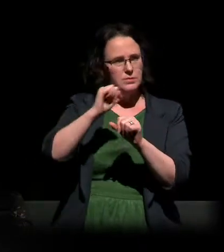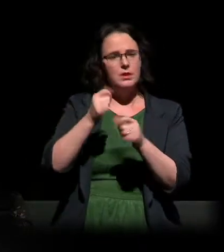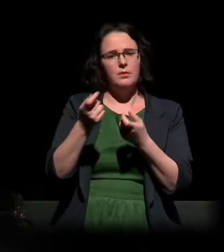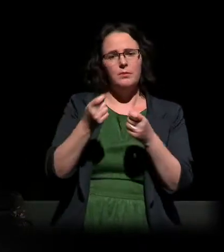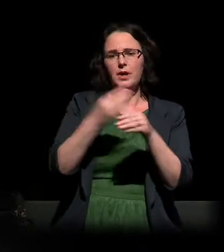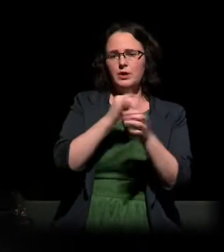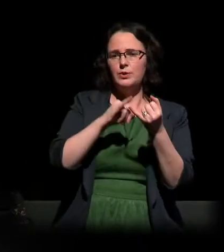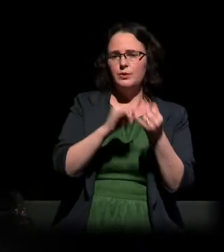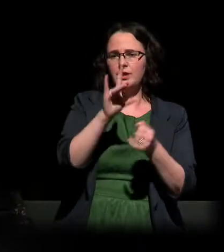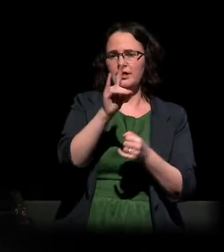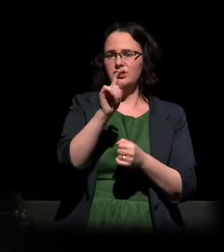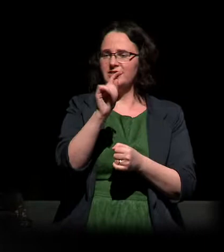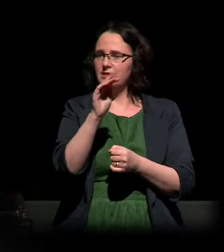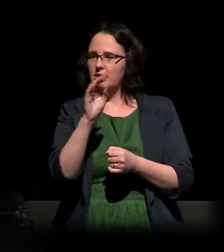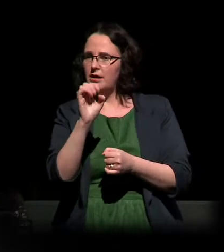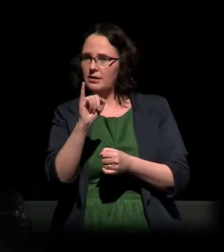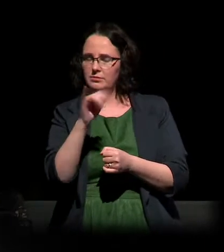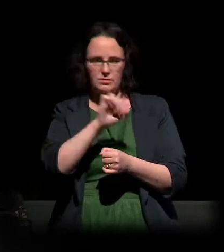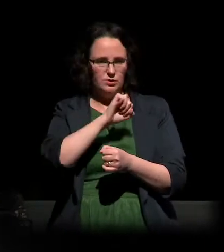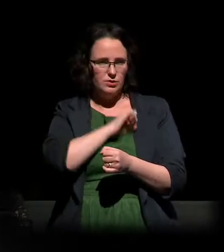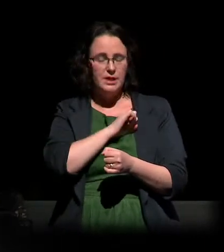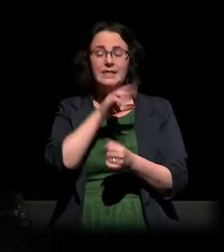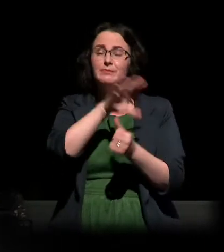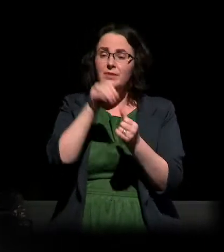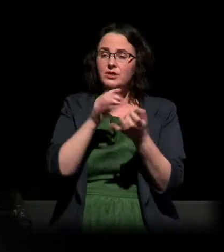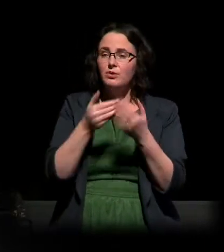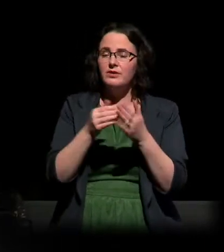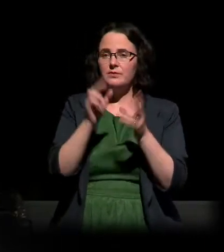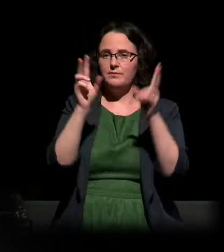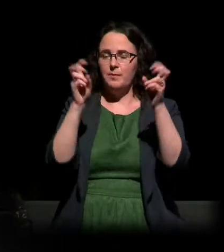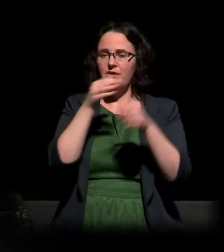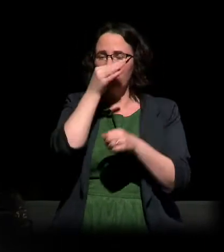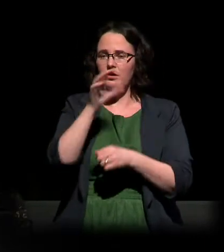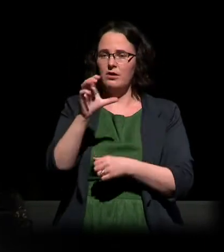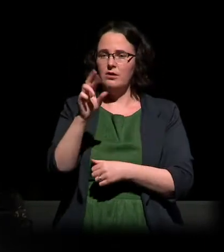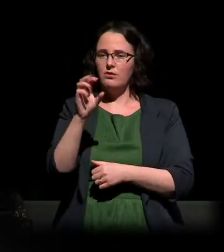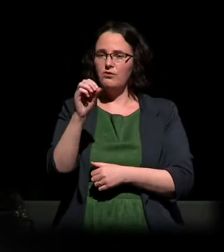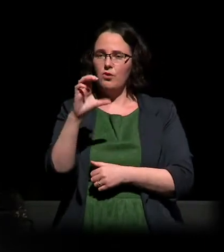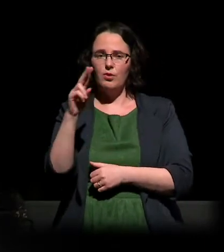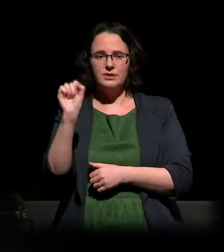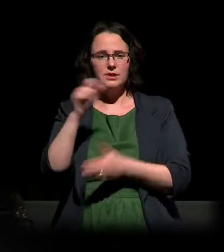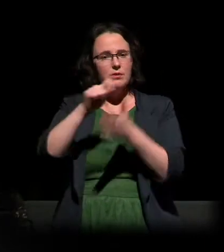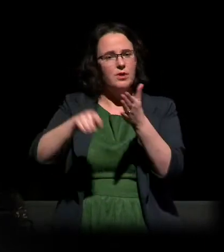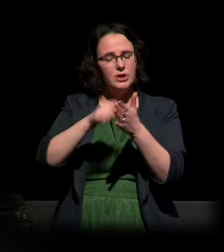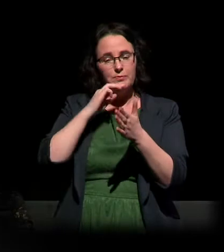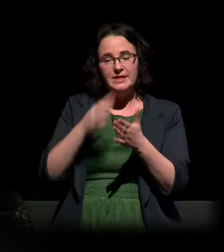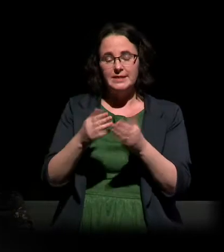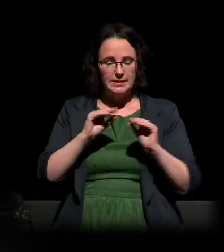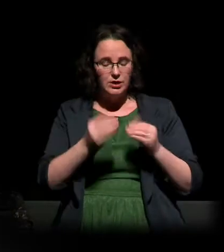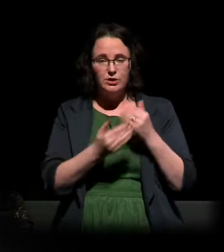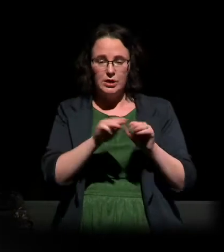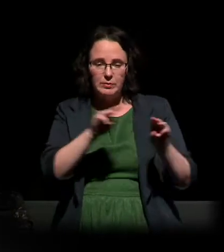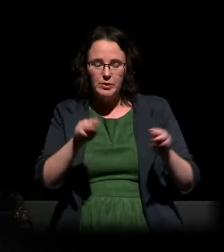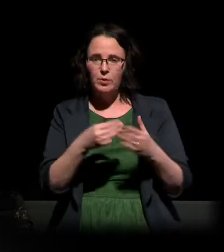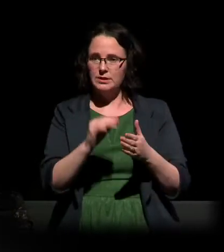Holocaust, especially the Crocus Project. That introduces young people to the subject of the Holocaust and raises